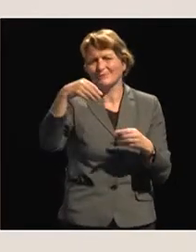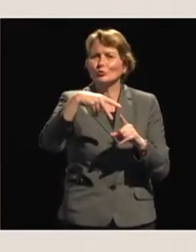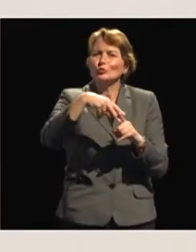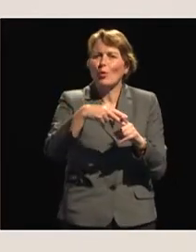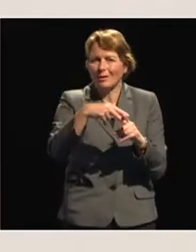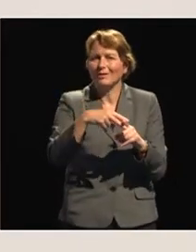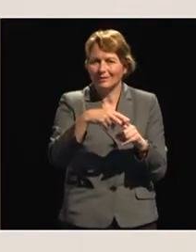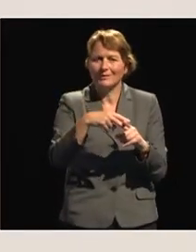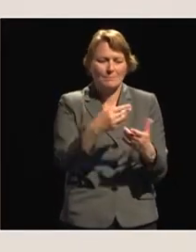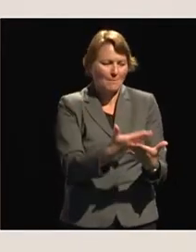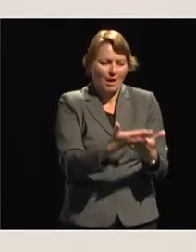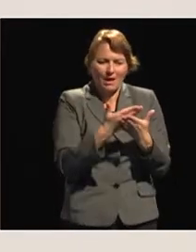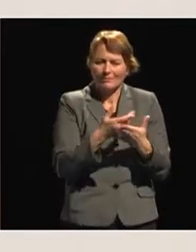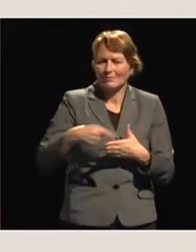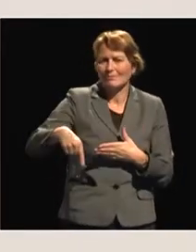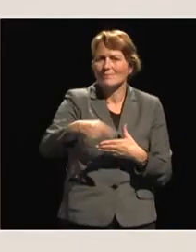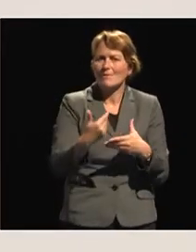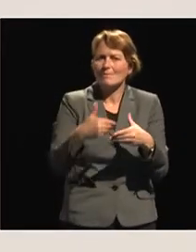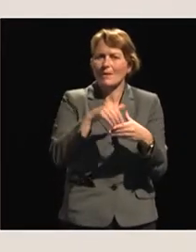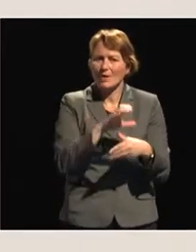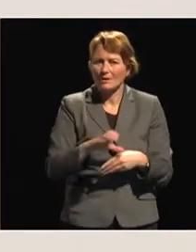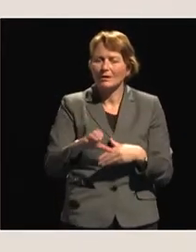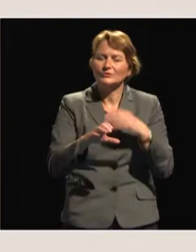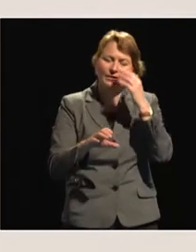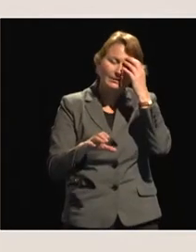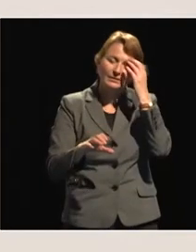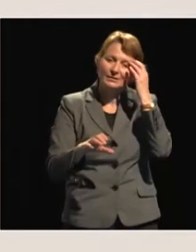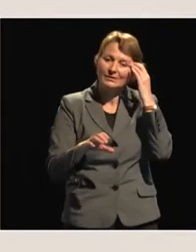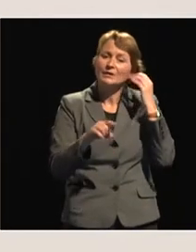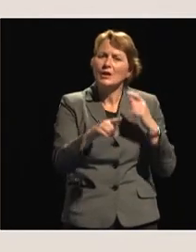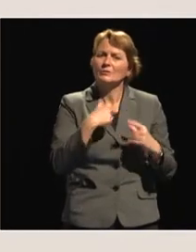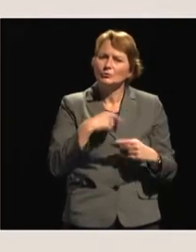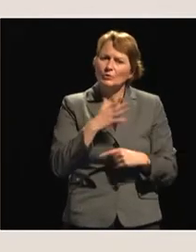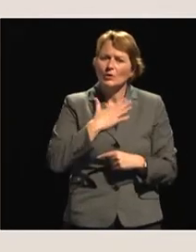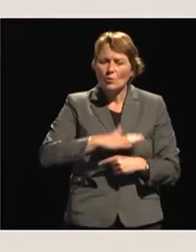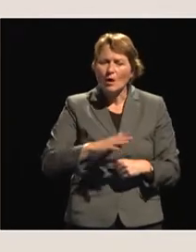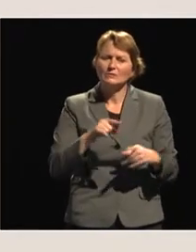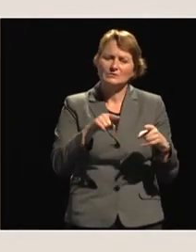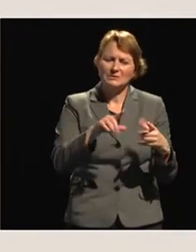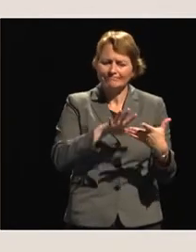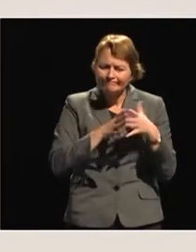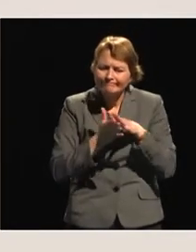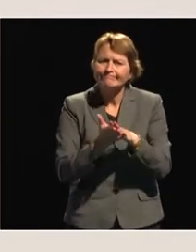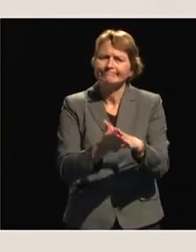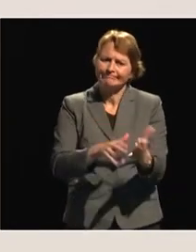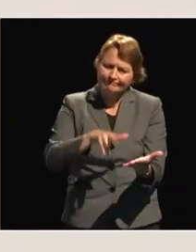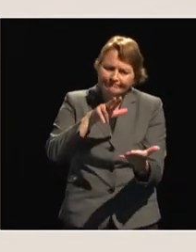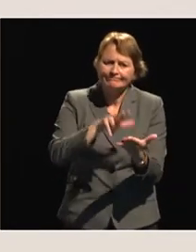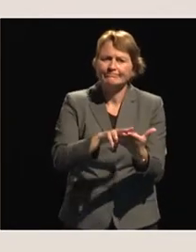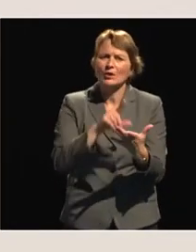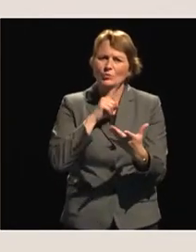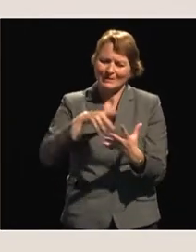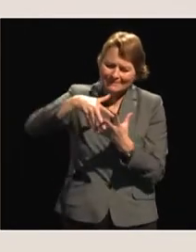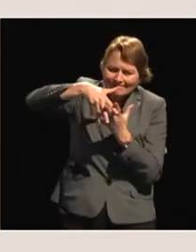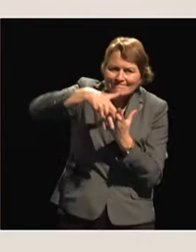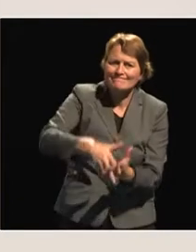working with member countries for the real implementation, ratification, and domestication in